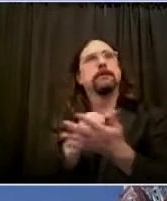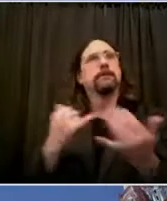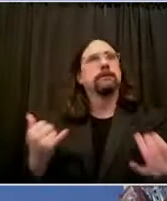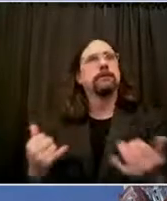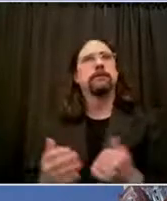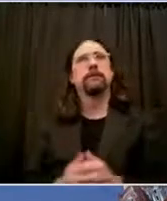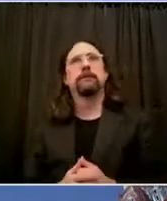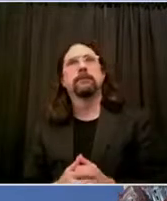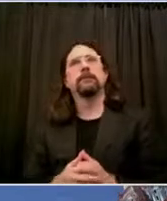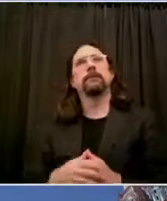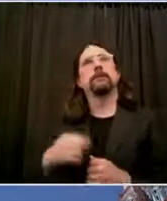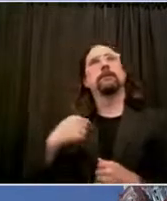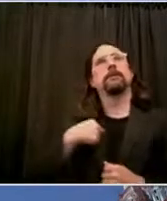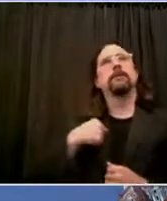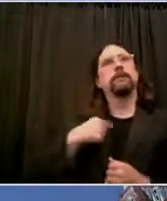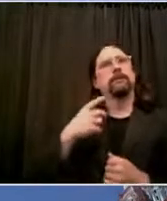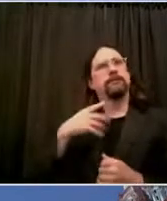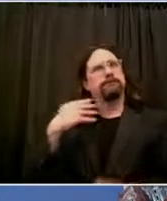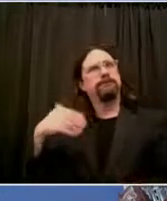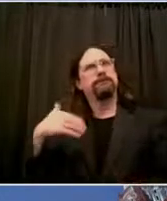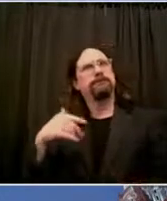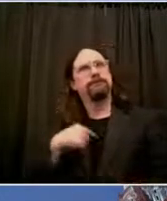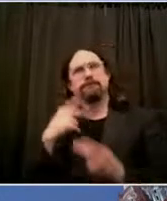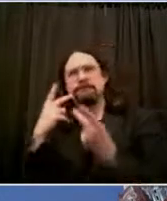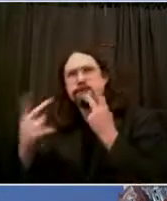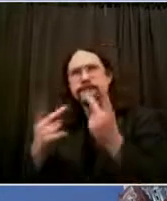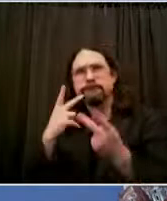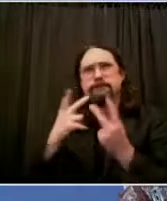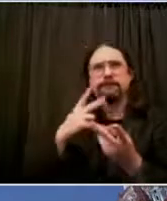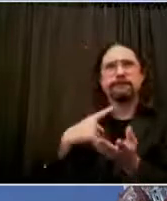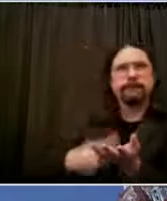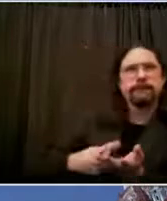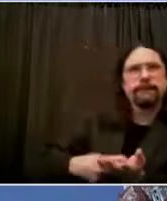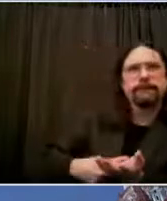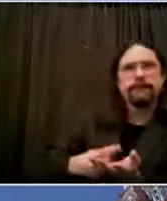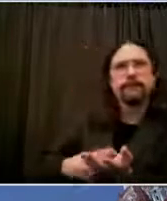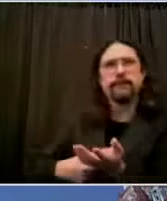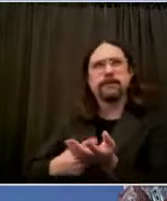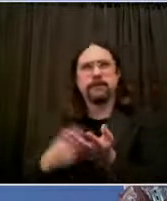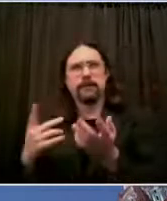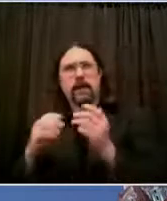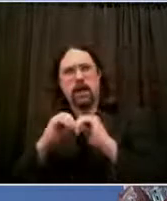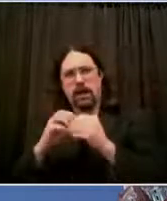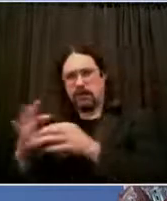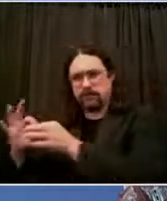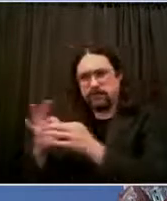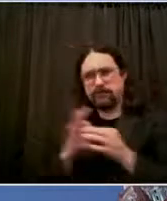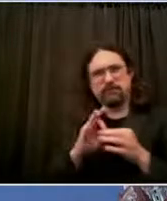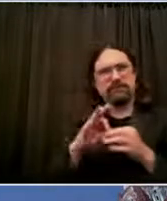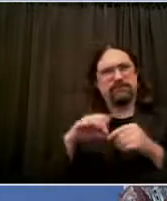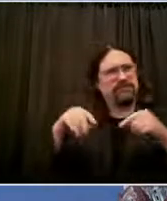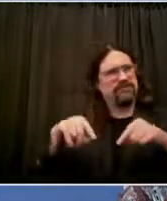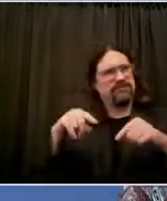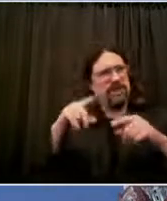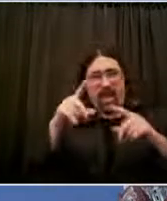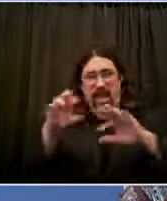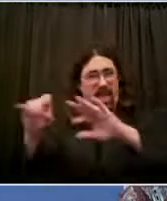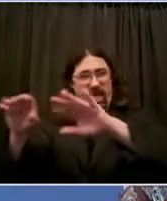is not only about the injustices that have been pervading the relationship between police and community,